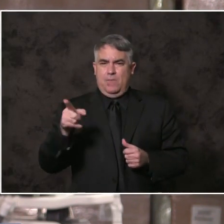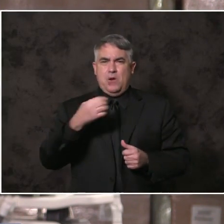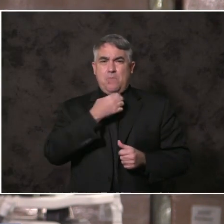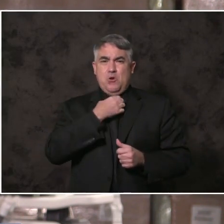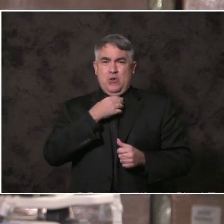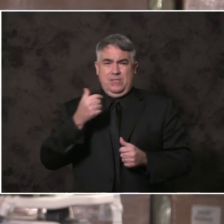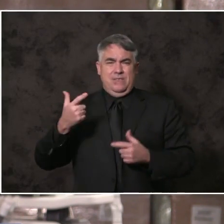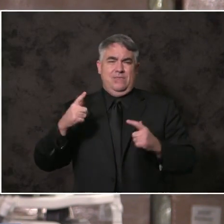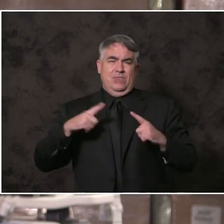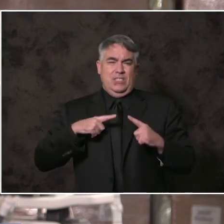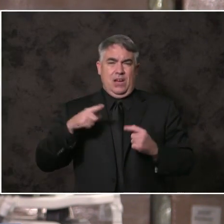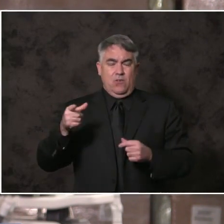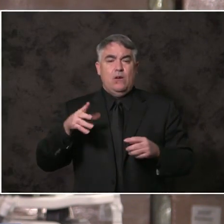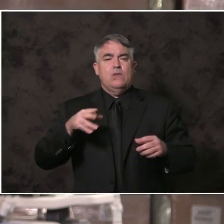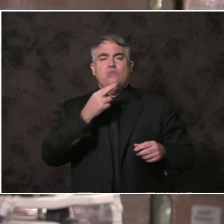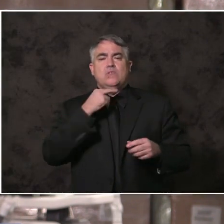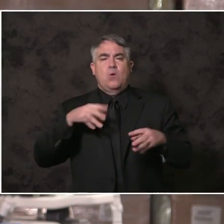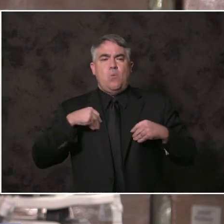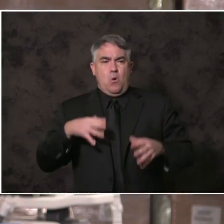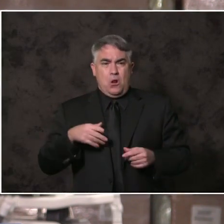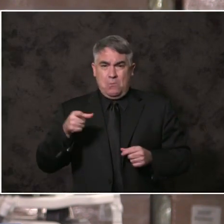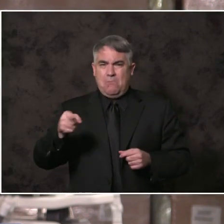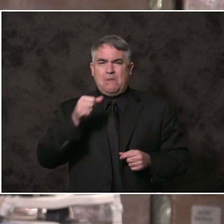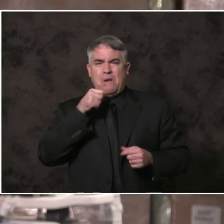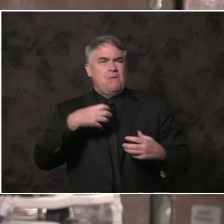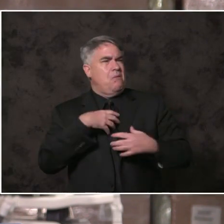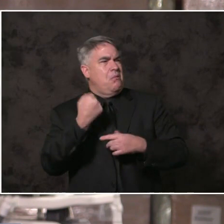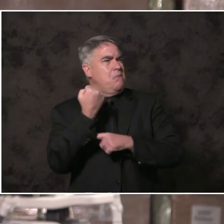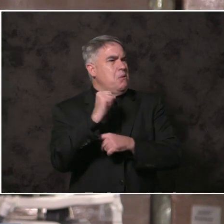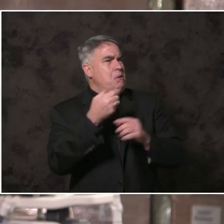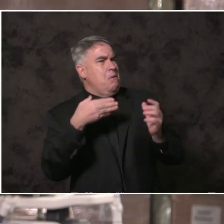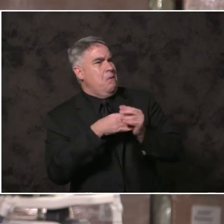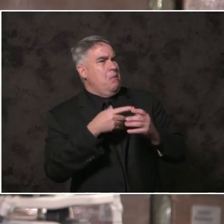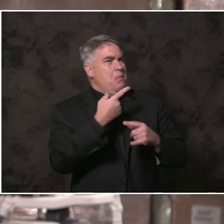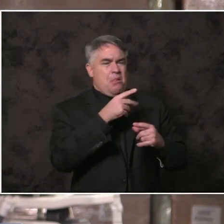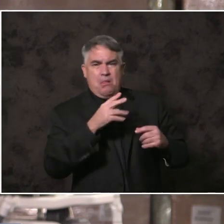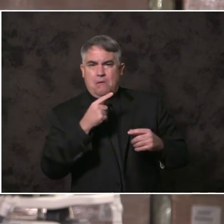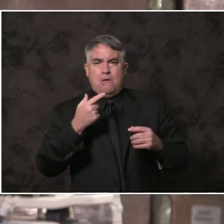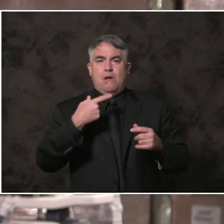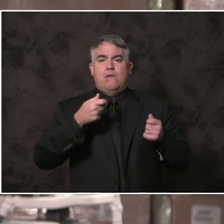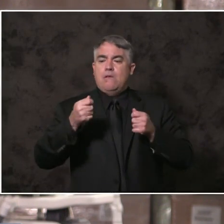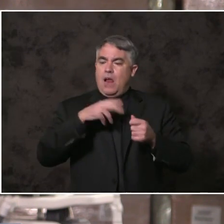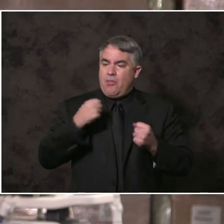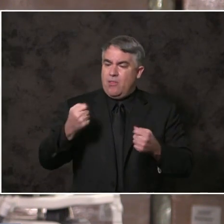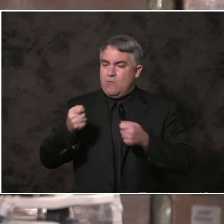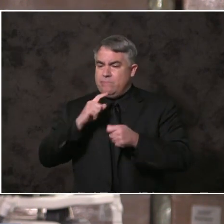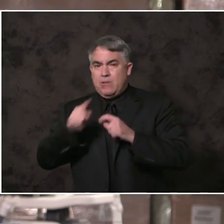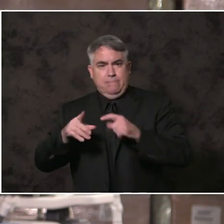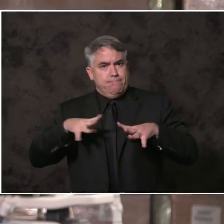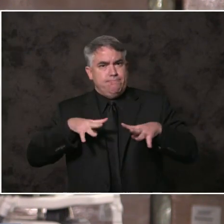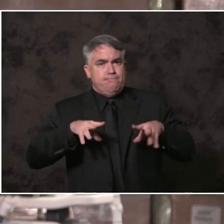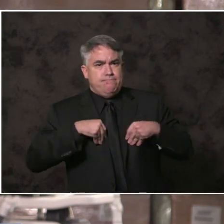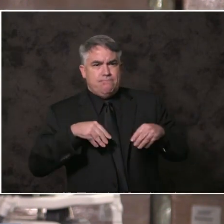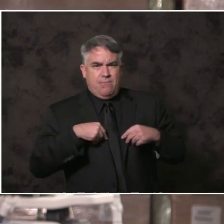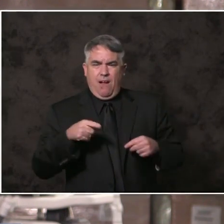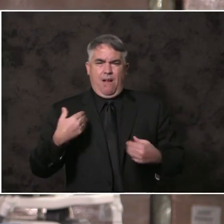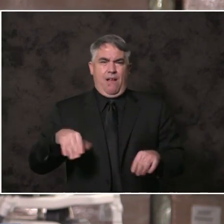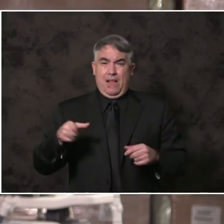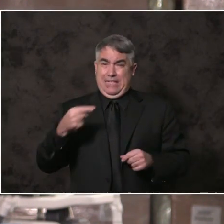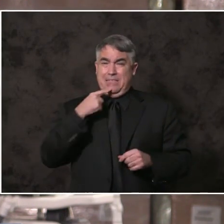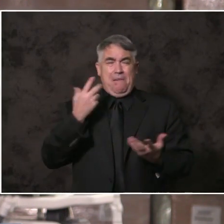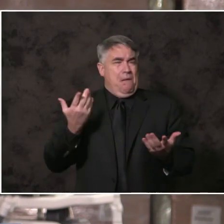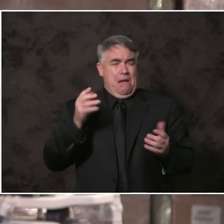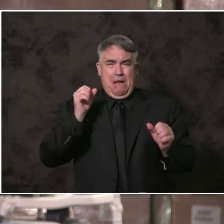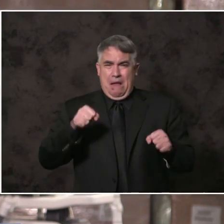and restaurant owner who didn't protest the public health orders. He prioritized them. Because in his words, you can rebuild a business,